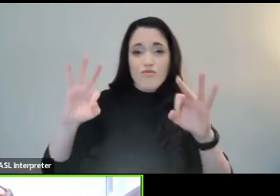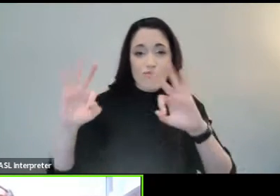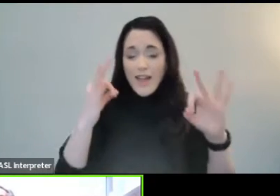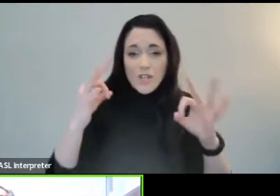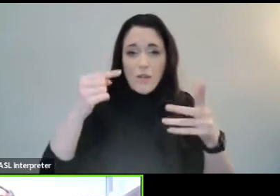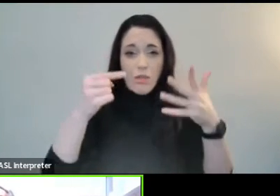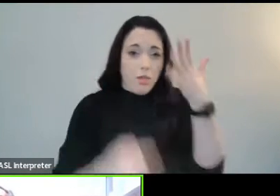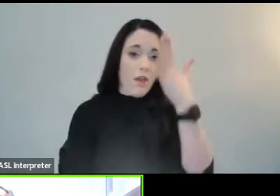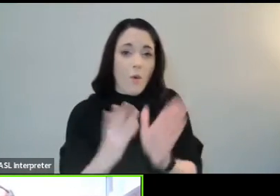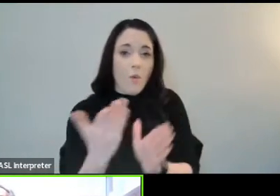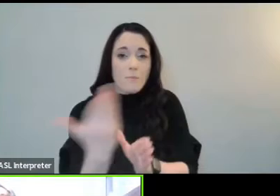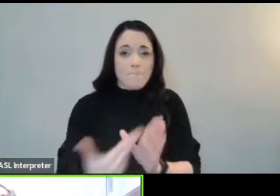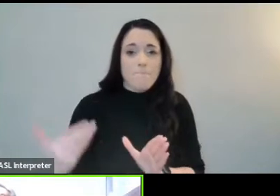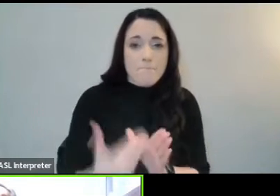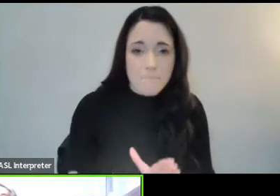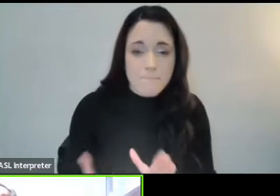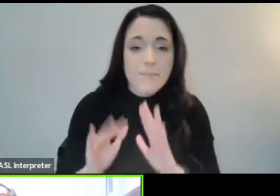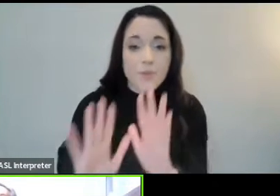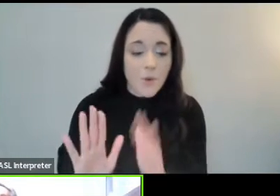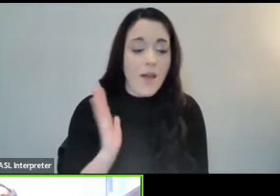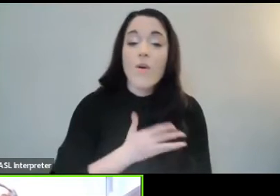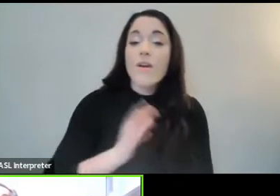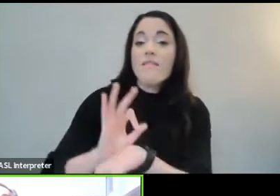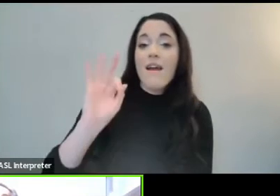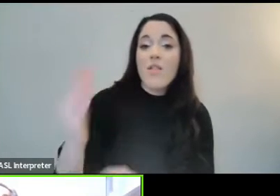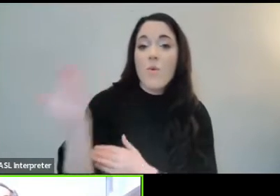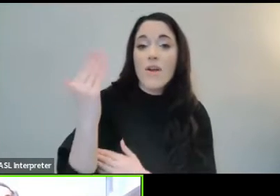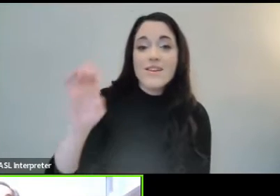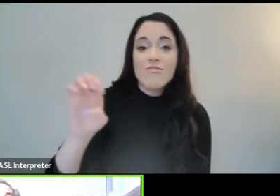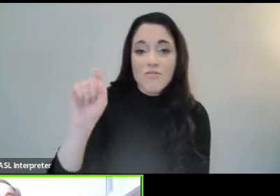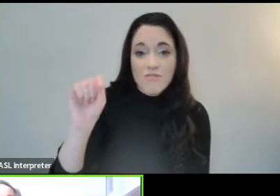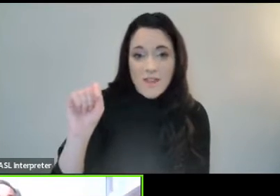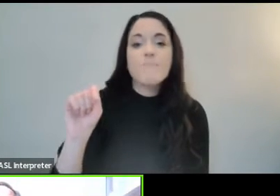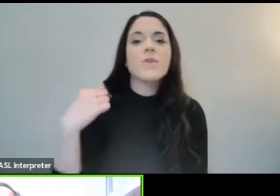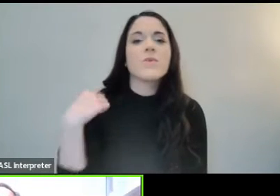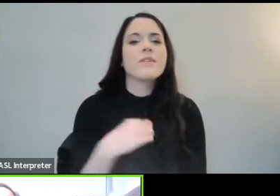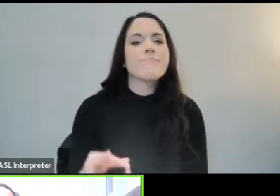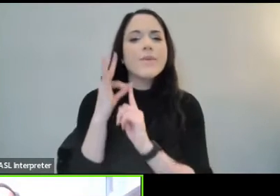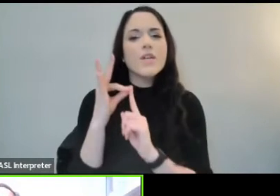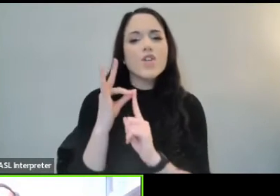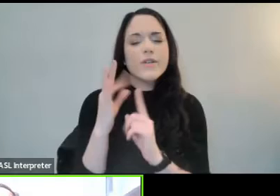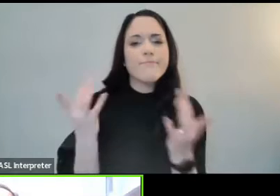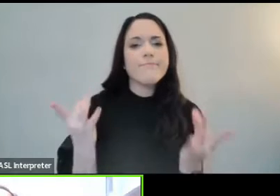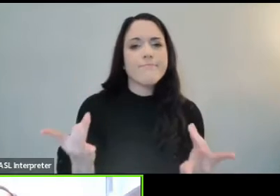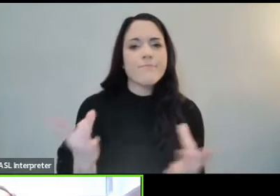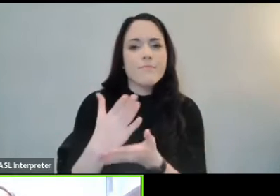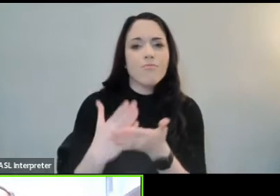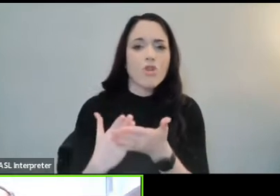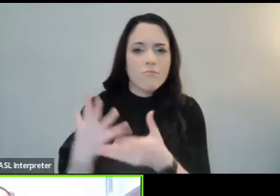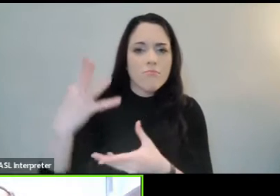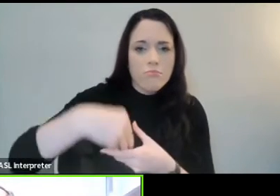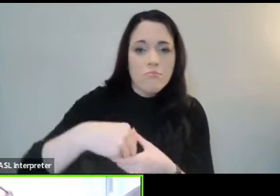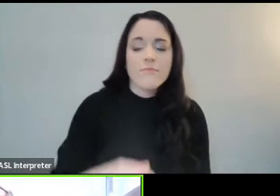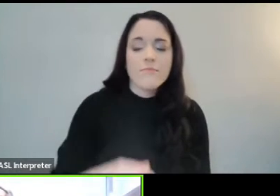interruptions. And so at our 9 a.m. Eastern service, we have a special meditation feature, an opportunity for